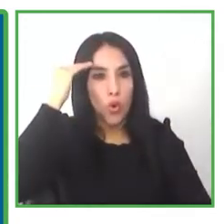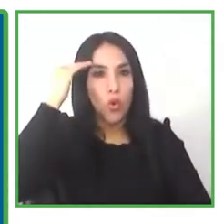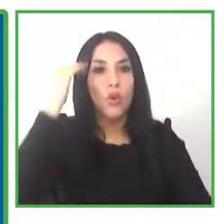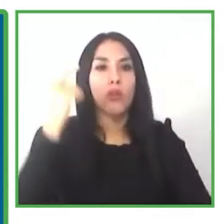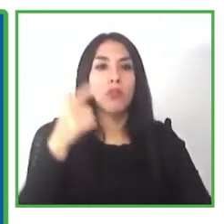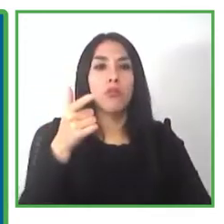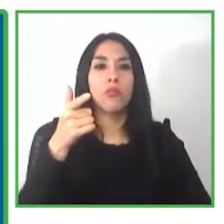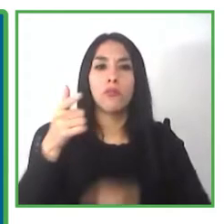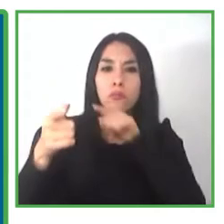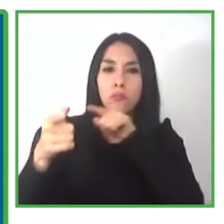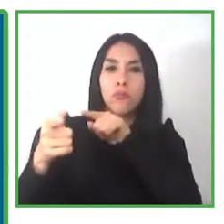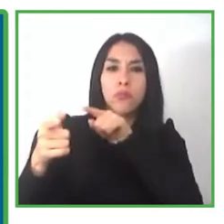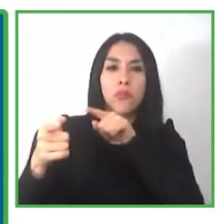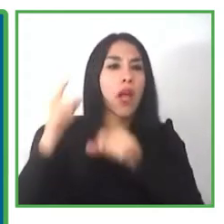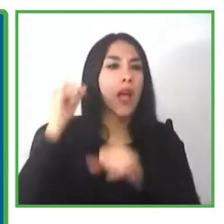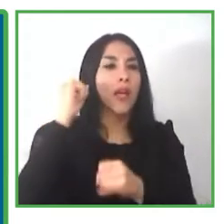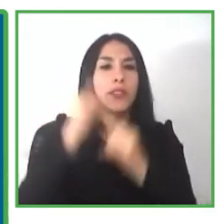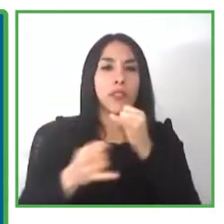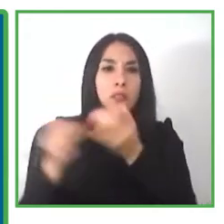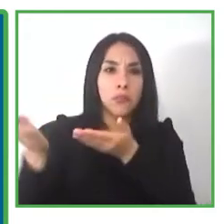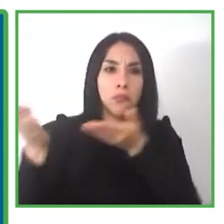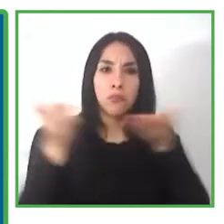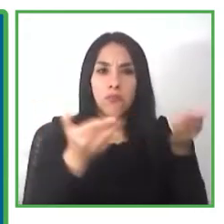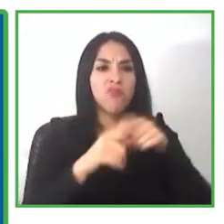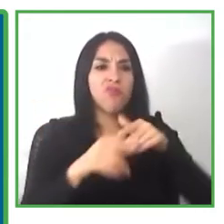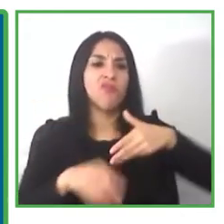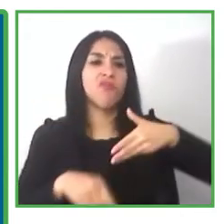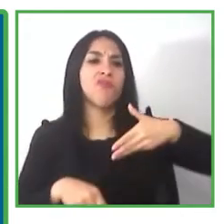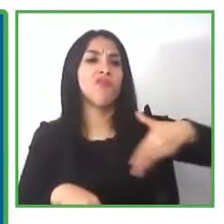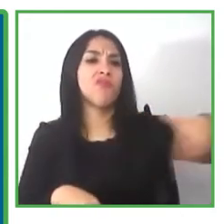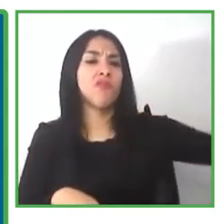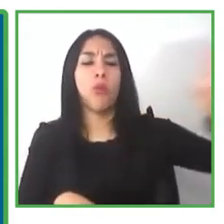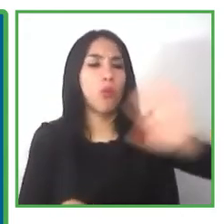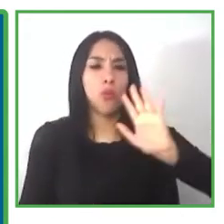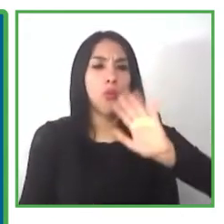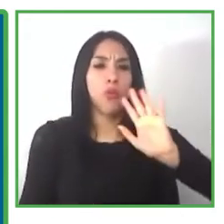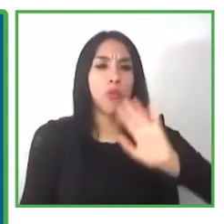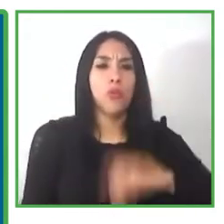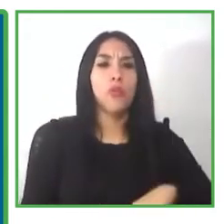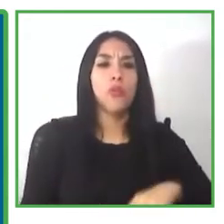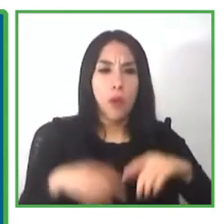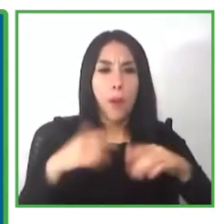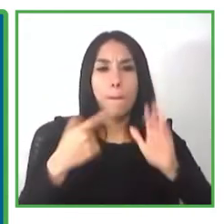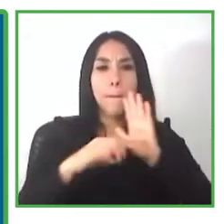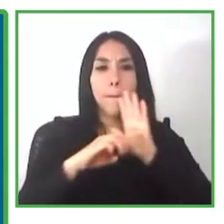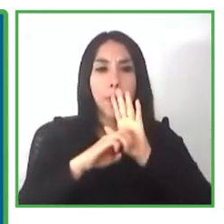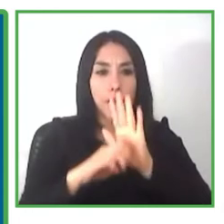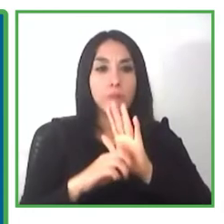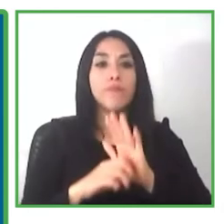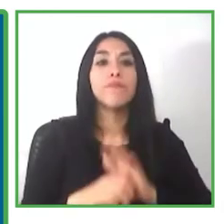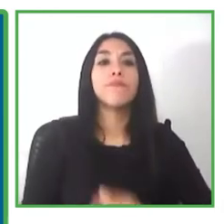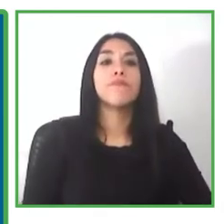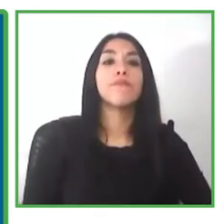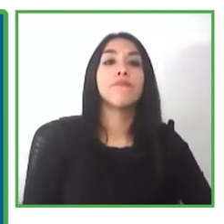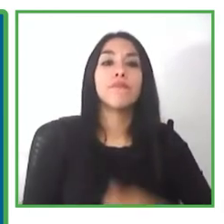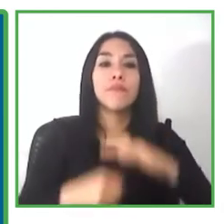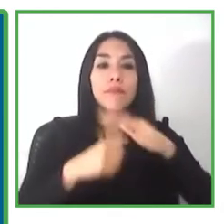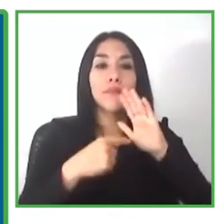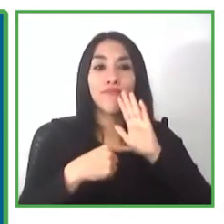community to receive attention and care for example you can find